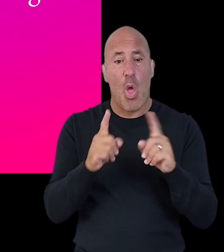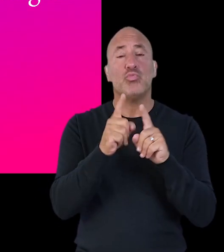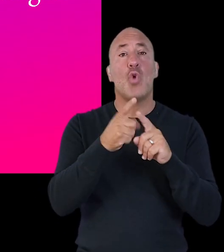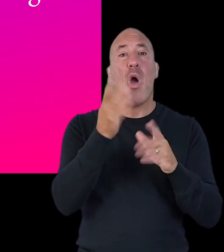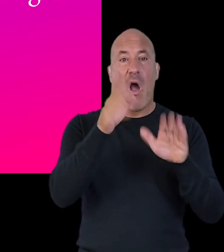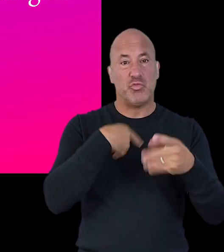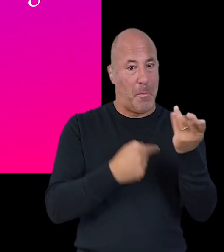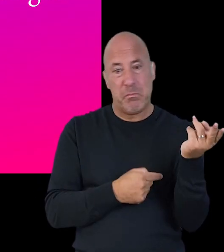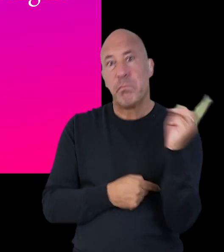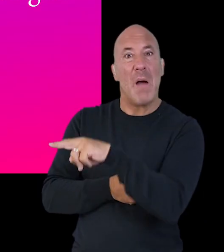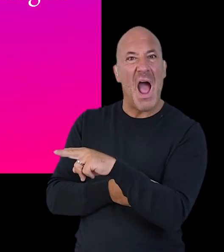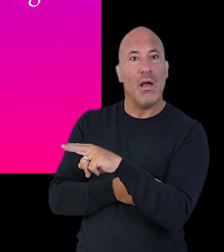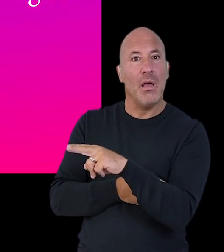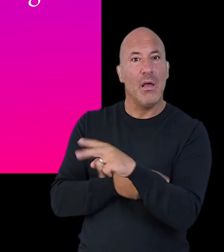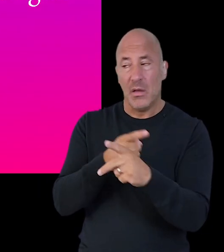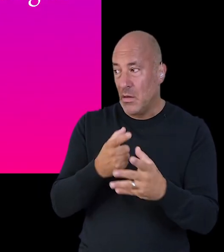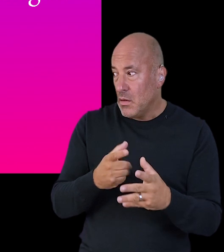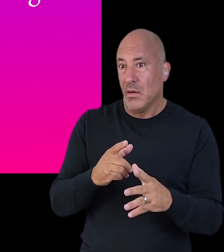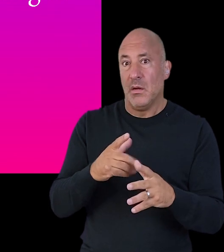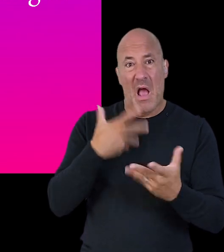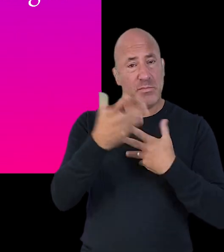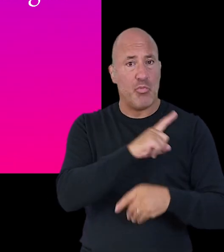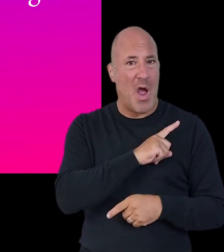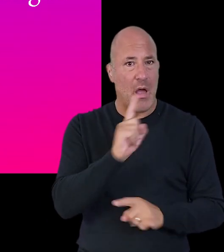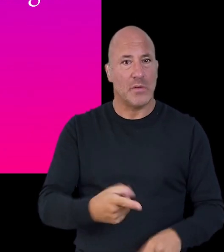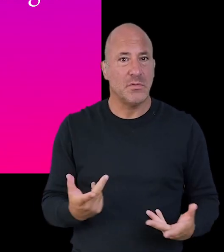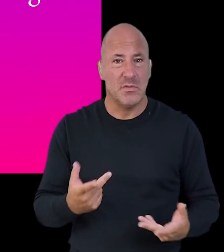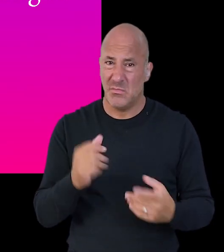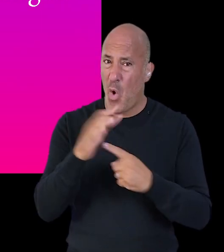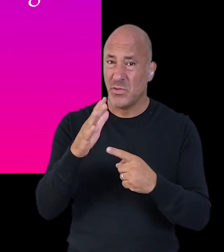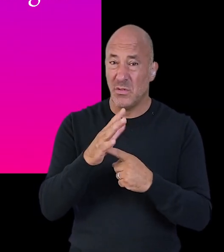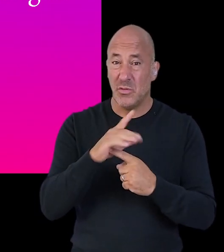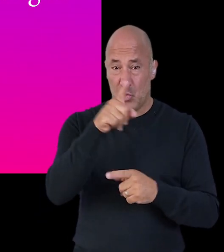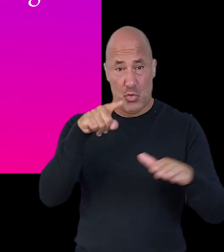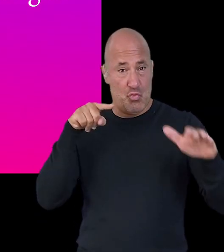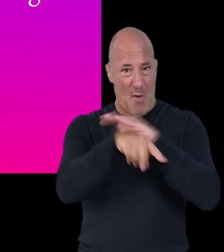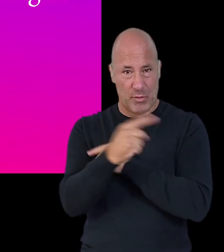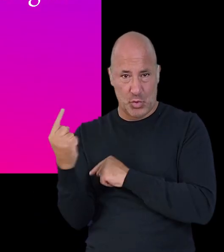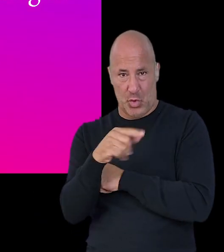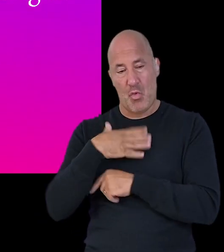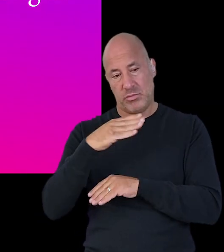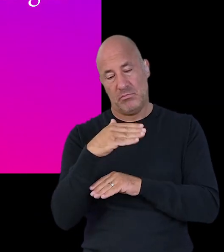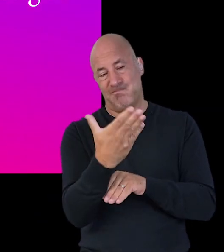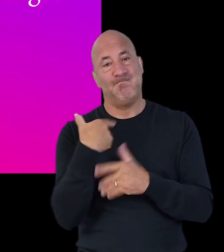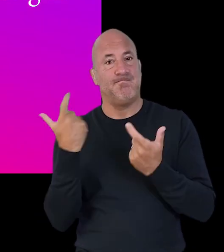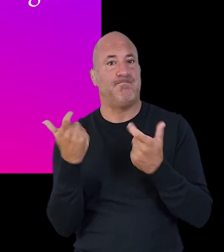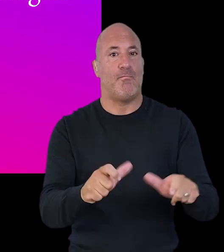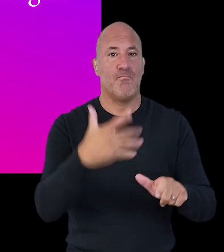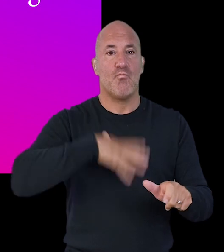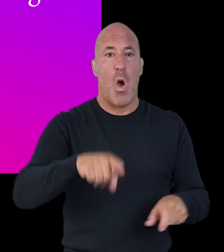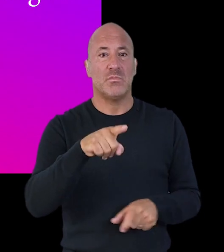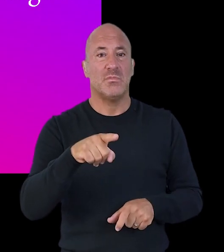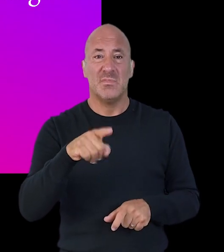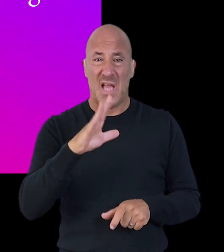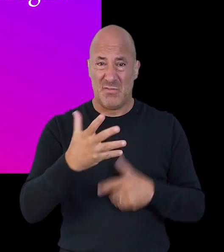and in your interview about what would happen if you went back to your country of origin this is really important